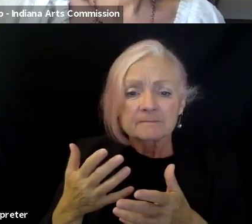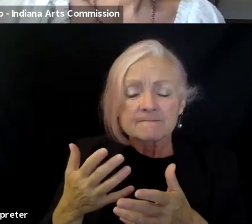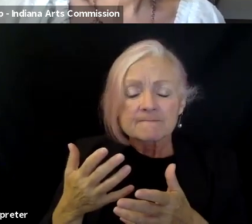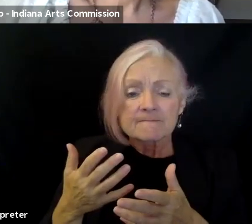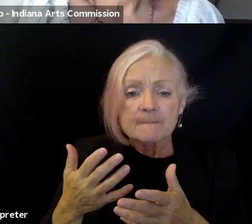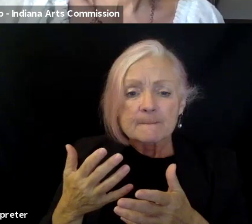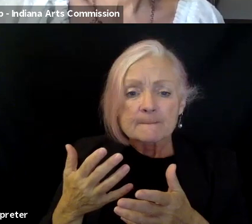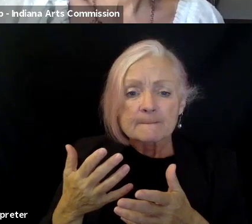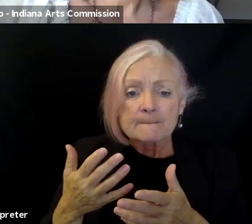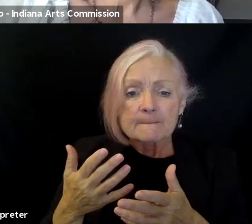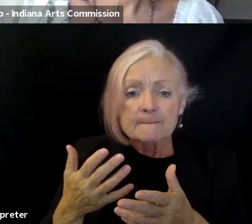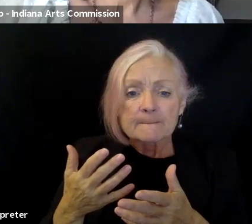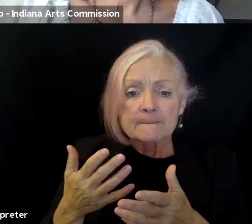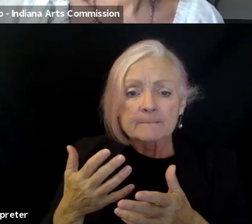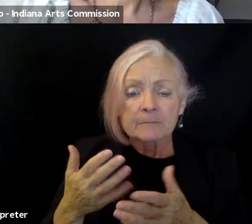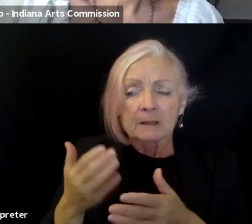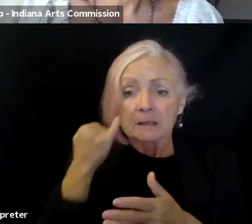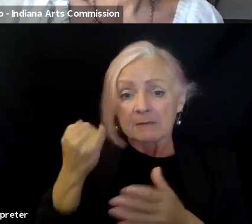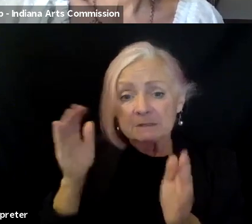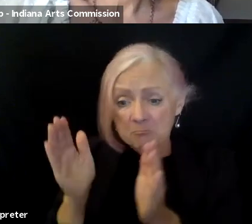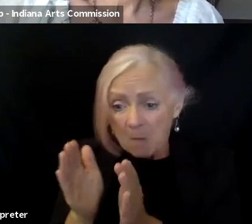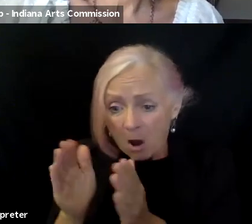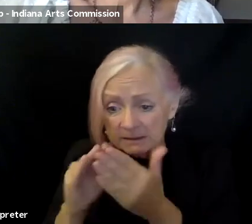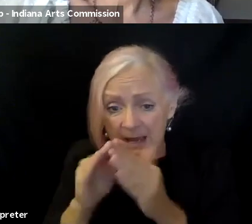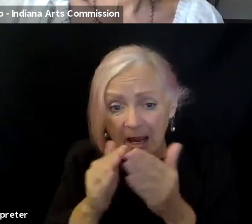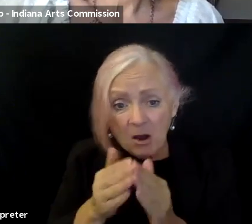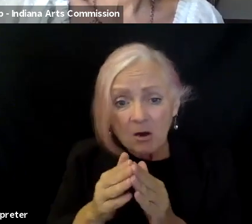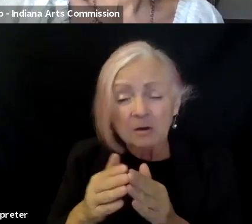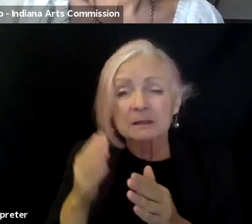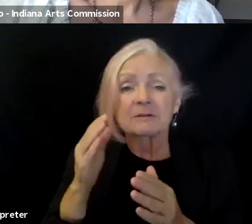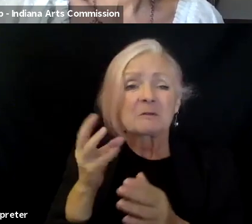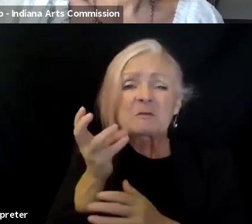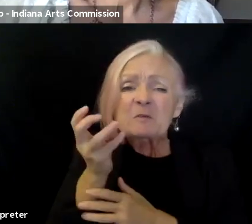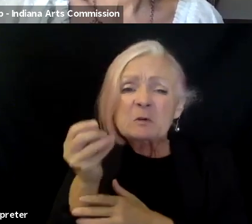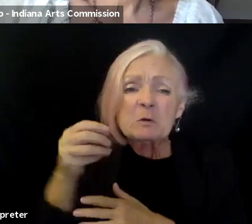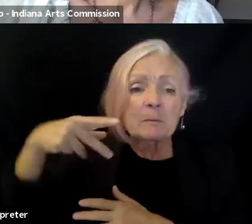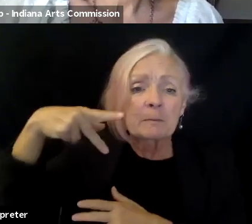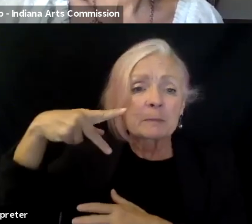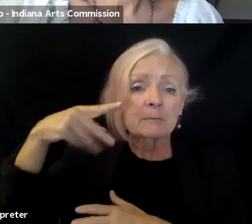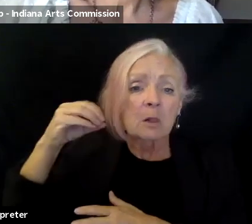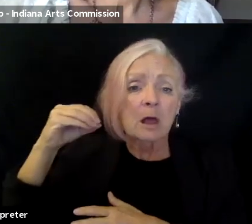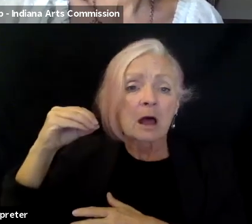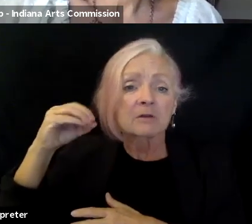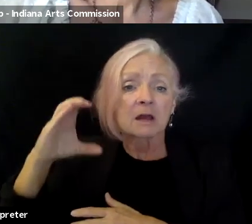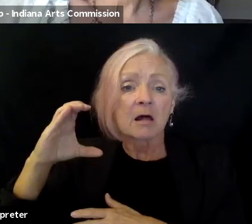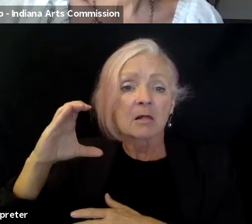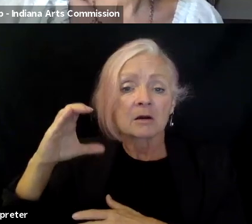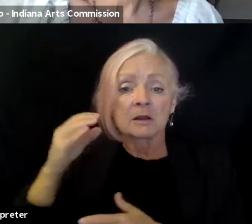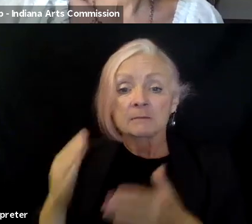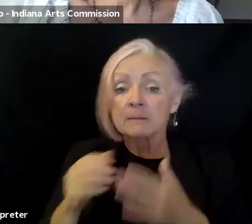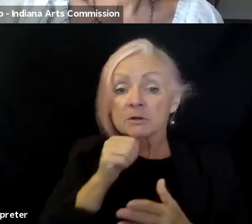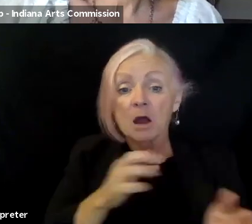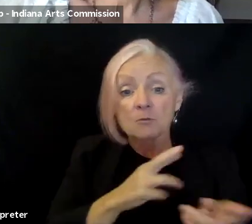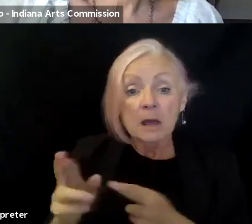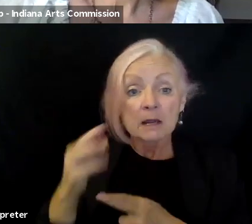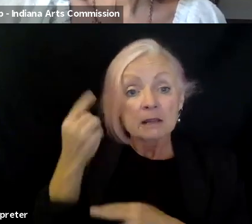that are very small and if your population of people of color is very small, you may not be, you may not be ready for like the Fort Wayne Museum